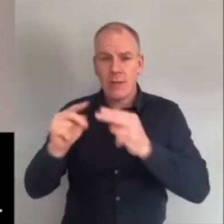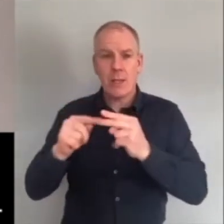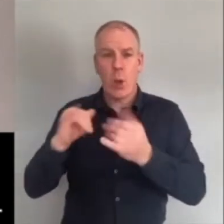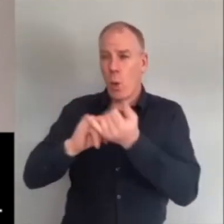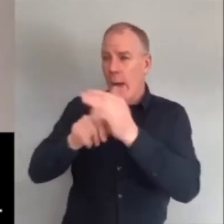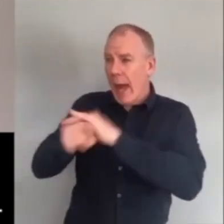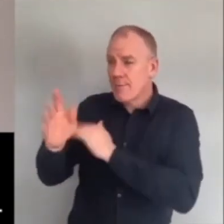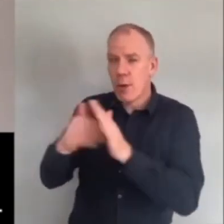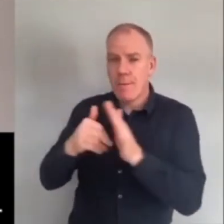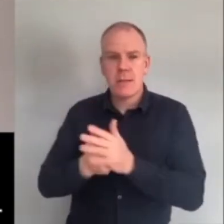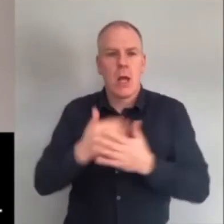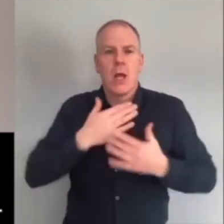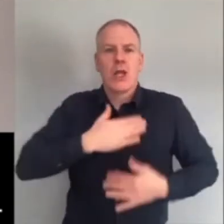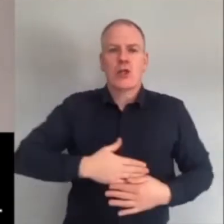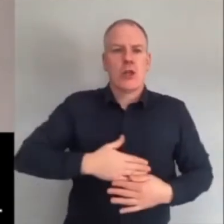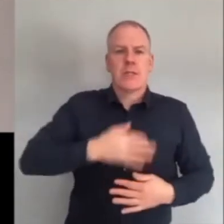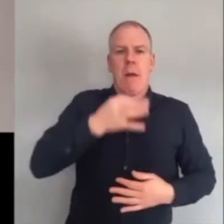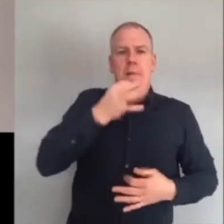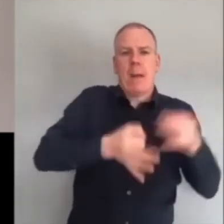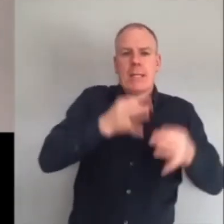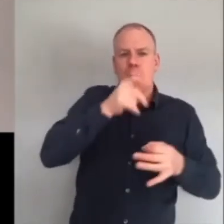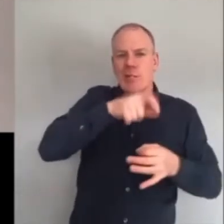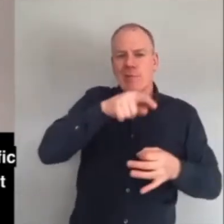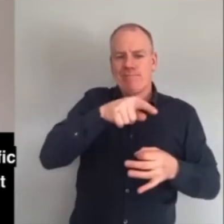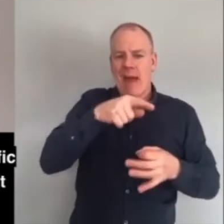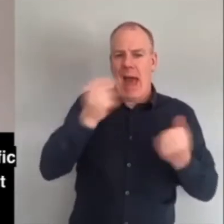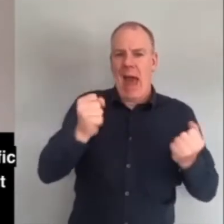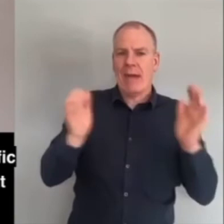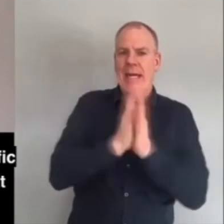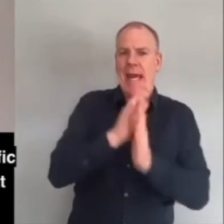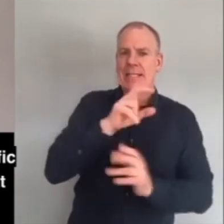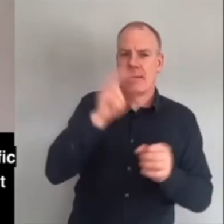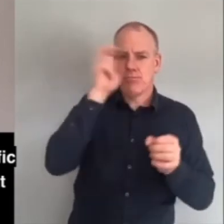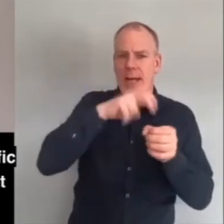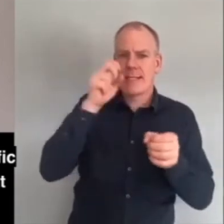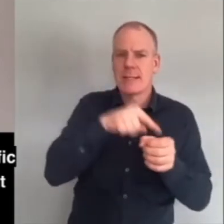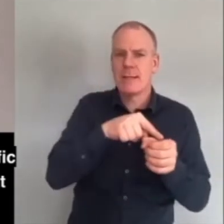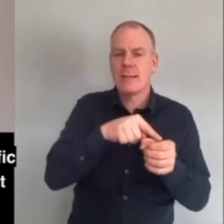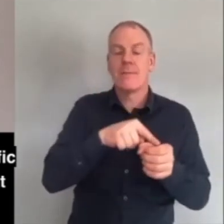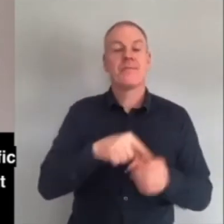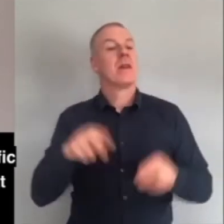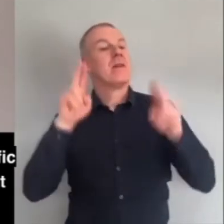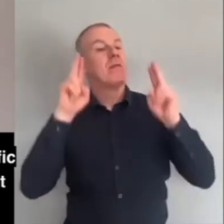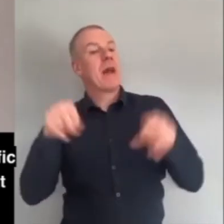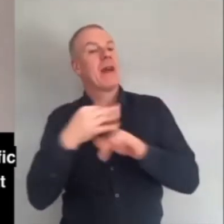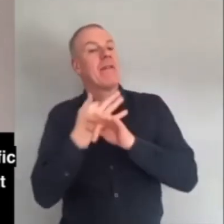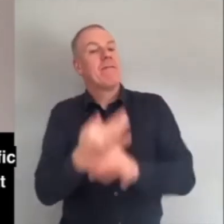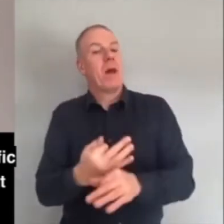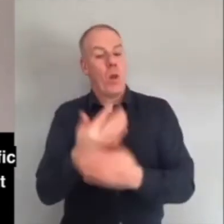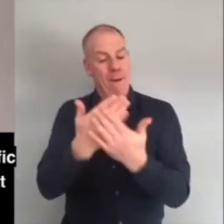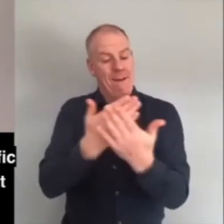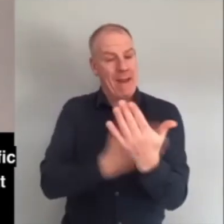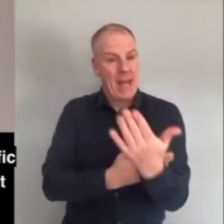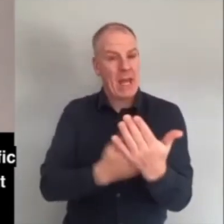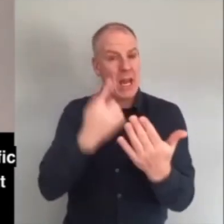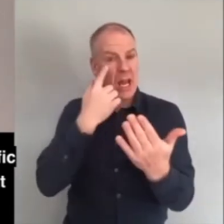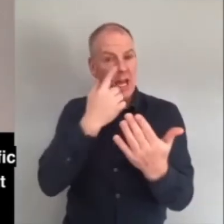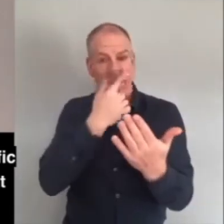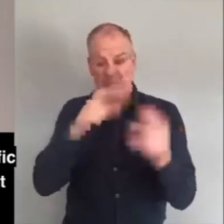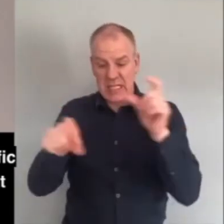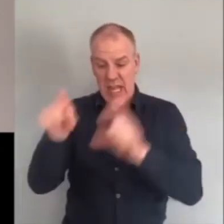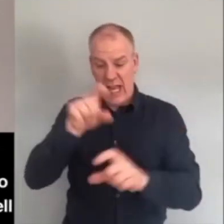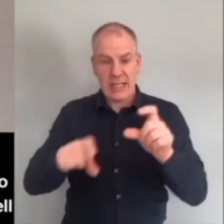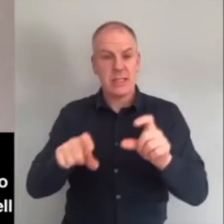politicians who obviously have an axe to grind. Now, if we can follow the legal scientific approach, it might help stop the next